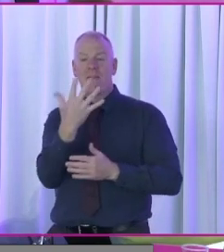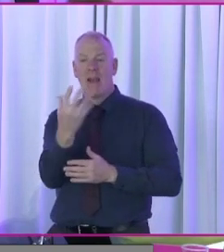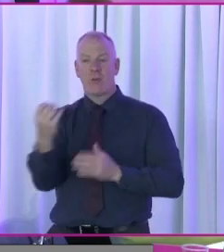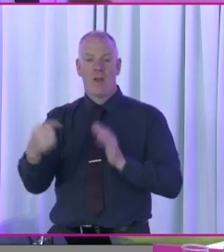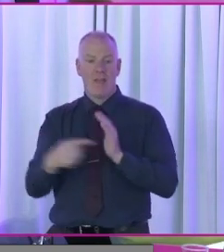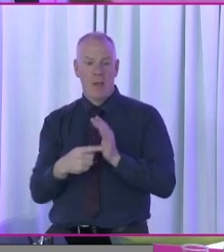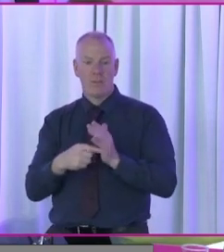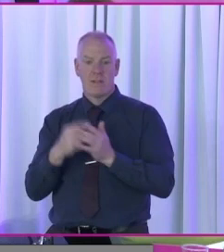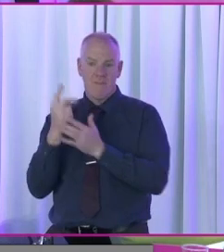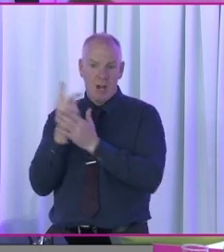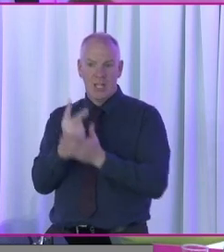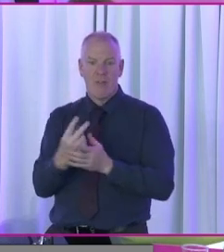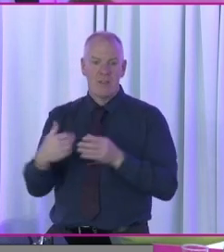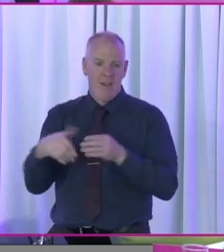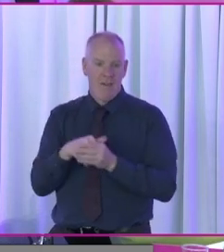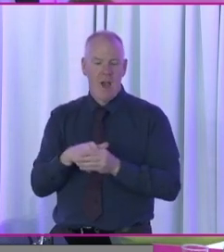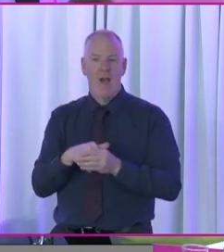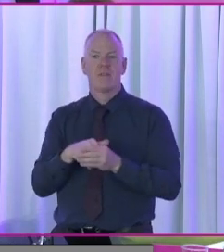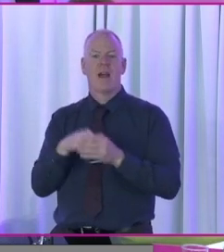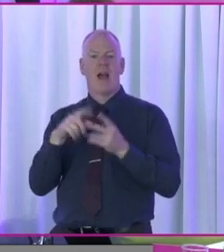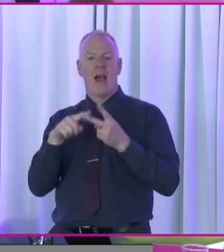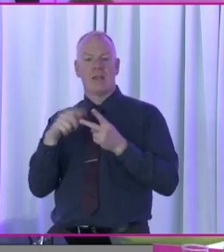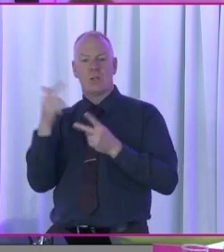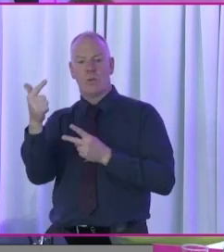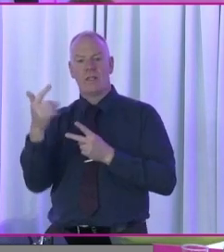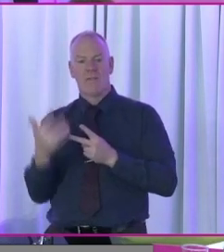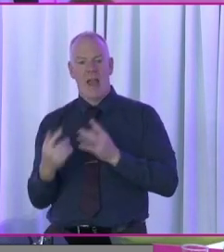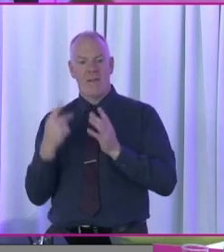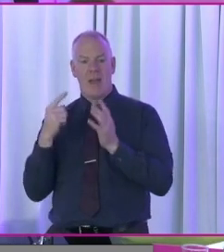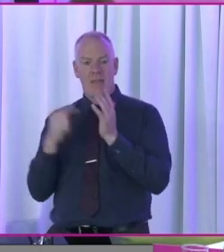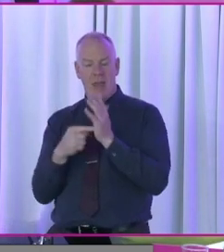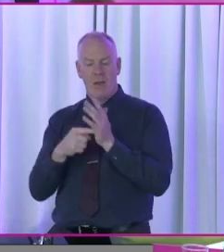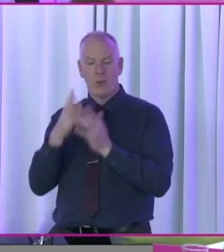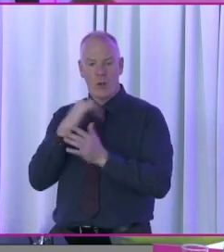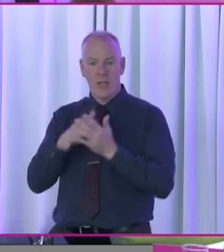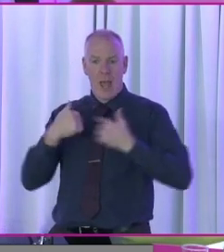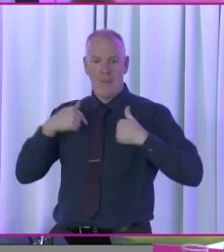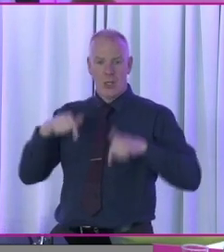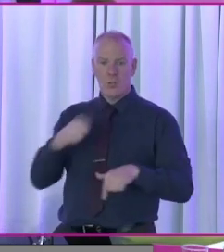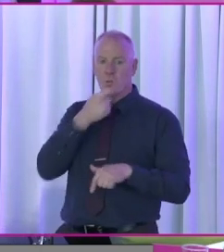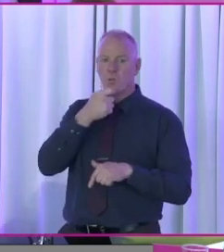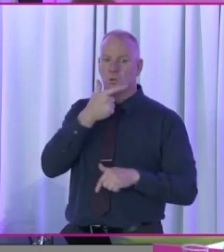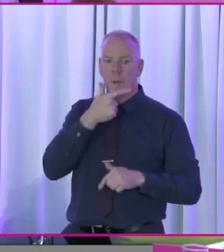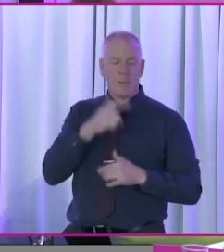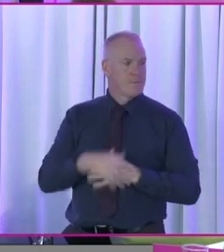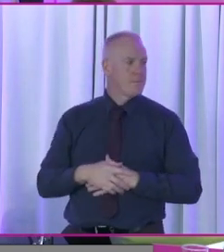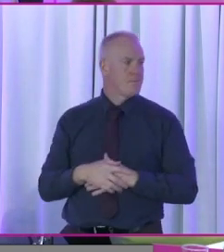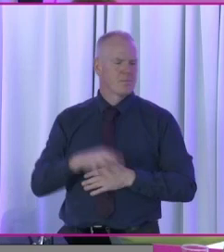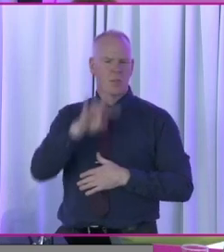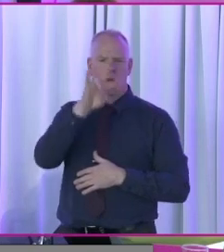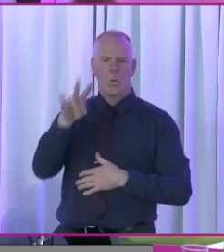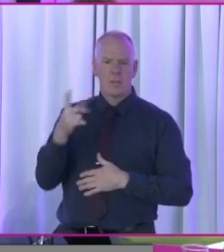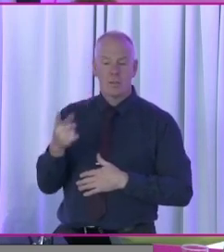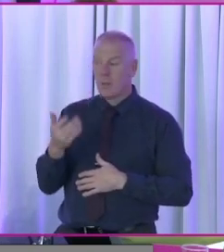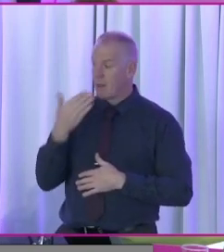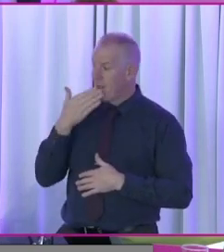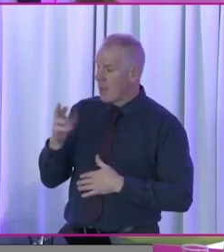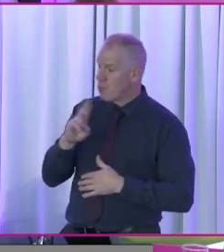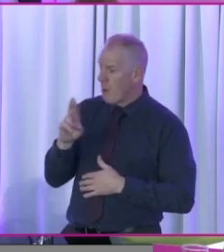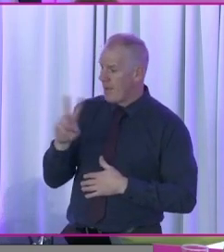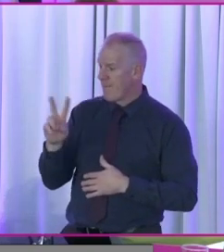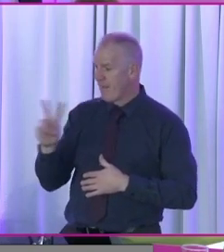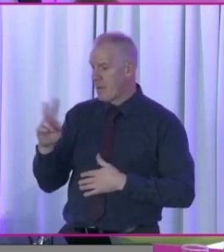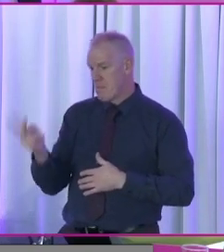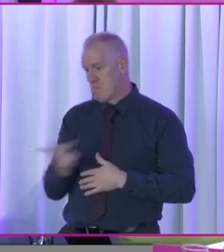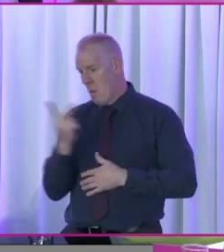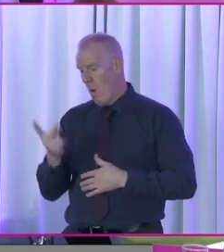volunteers involved in 25,000 organizations. I'm here in Dublin. And my question is, first of all, to thank Robbie and Vivian,